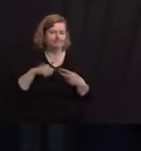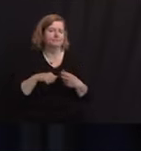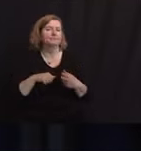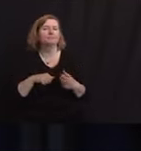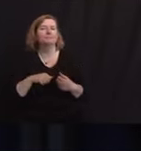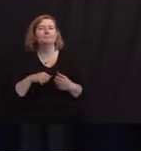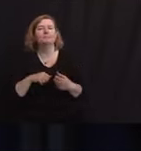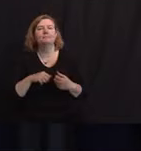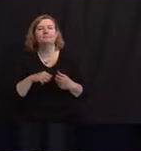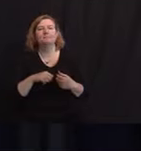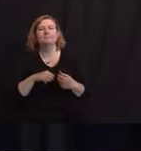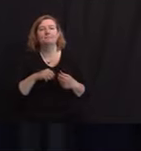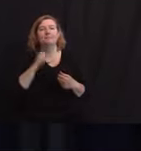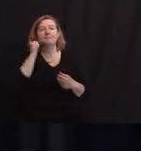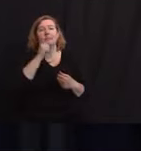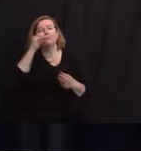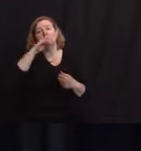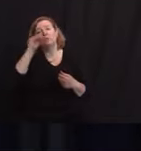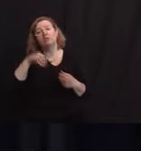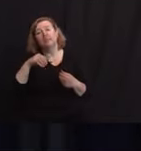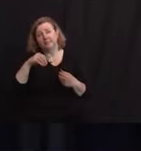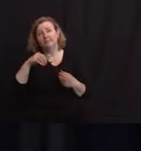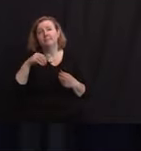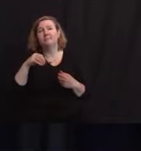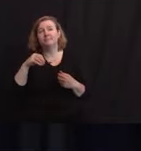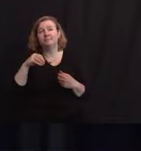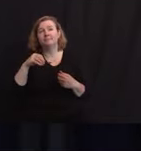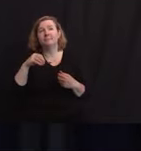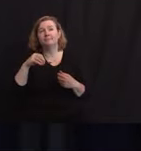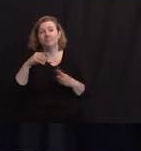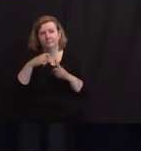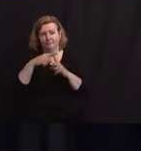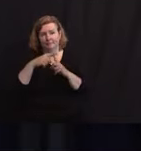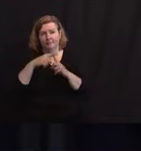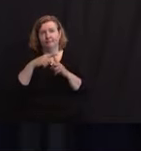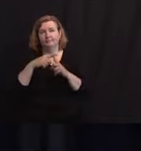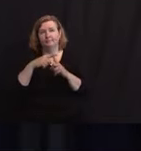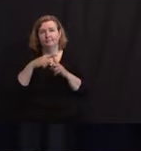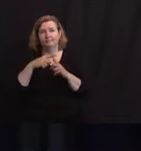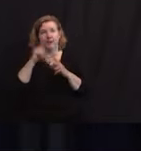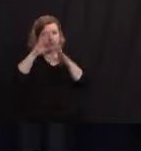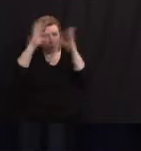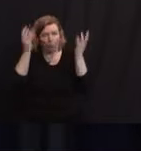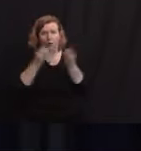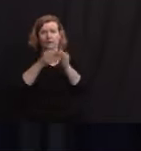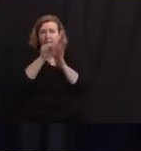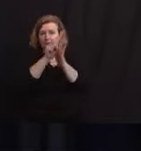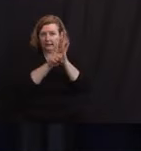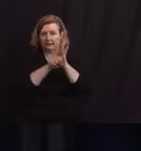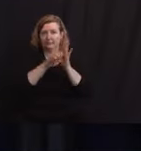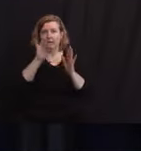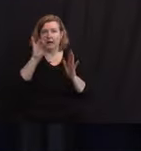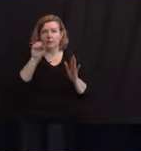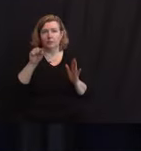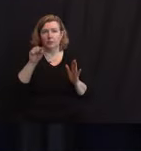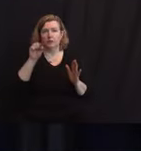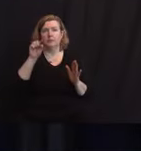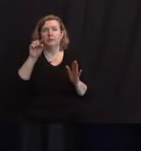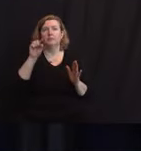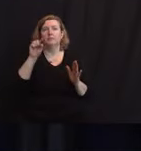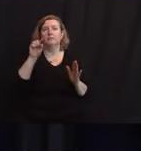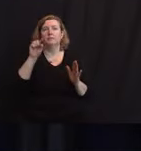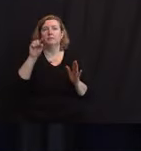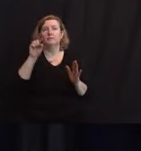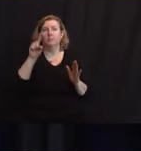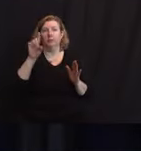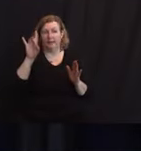percent positivity, as of Thursday, April 15th, for the entire state, the percent positivity is